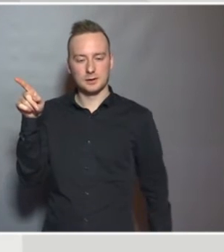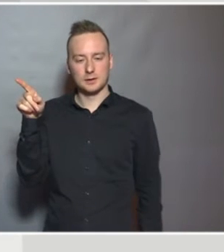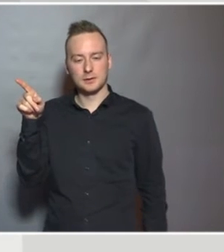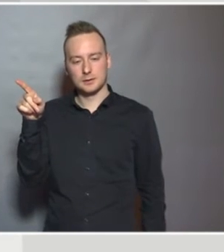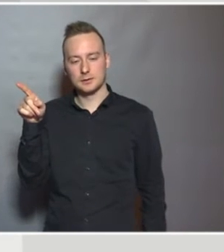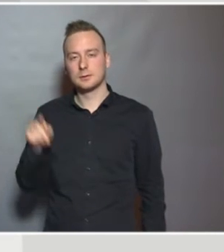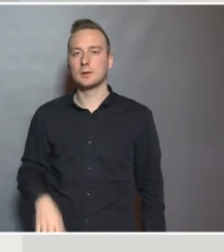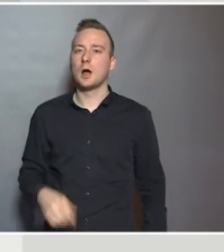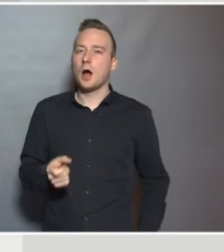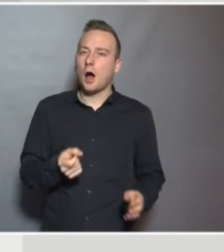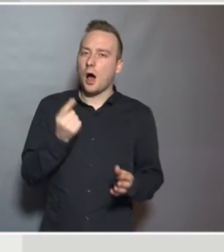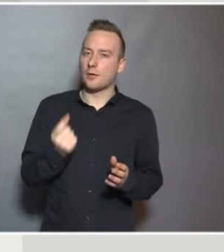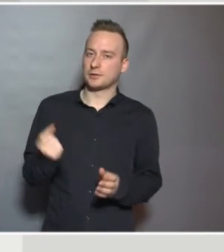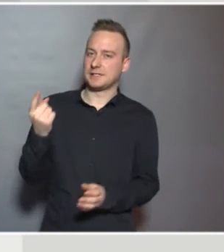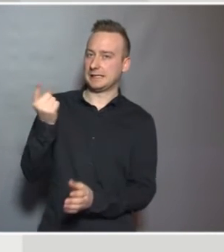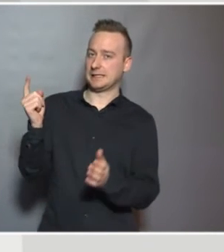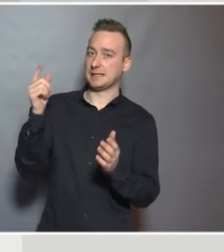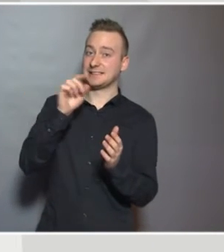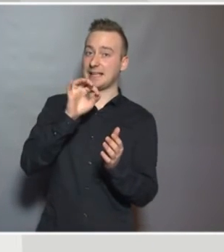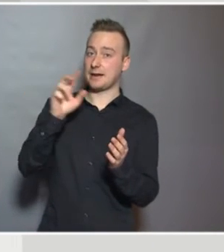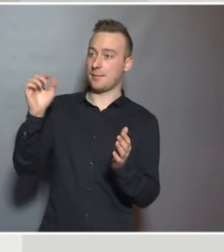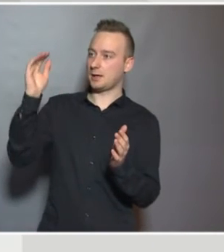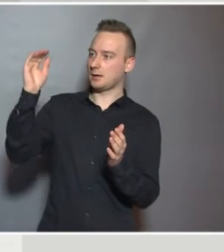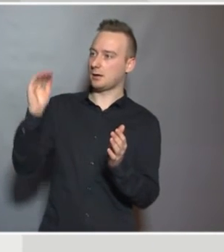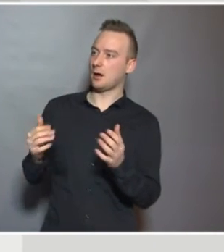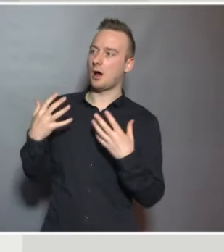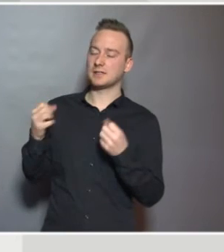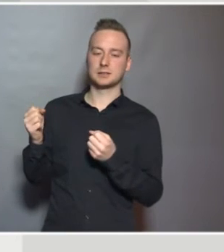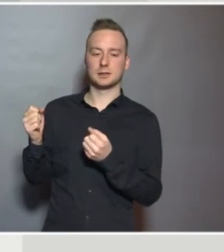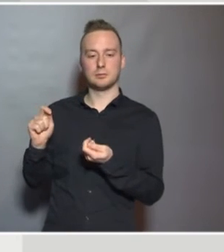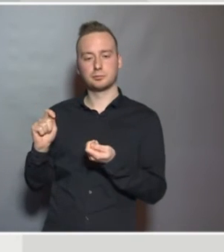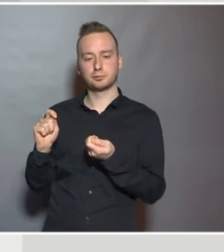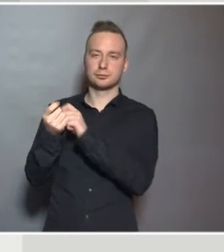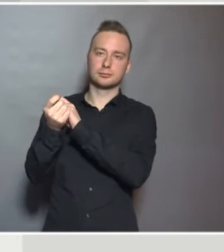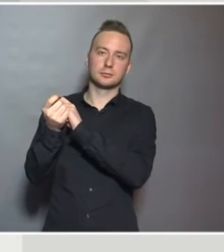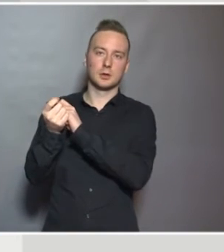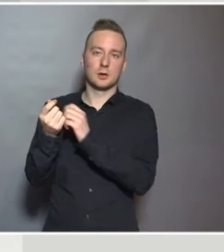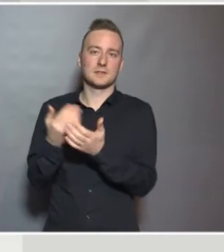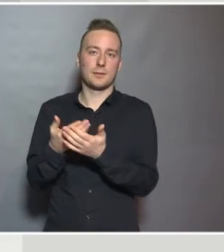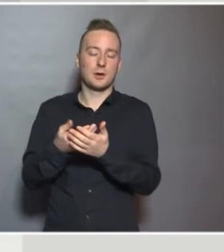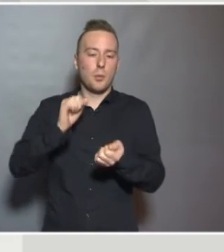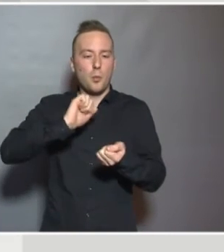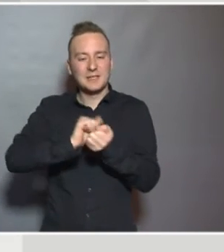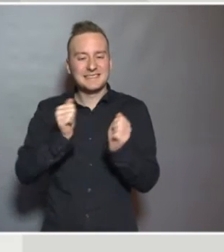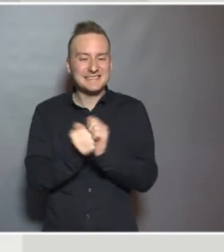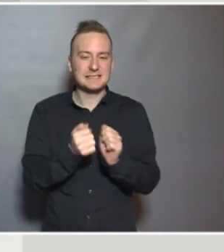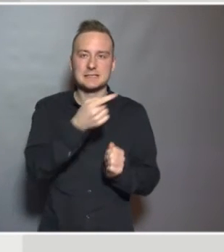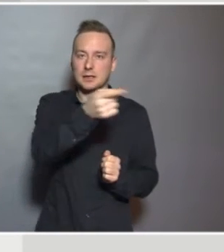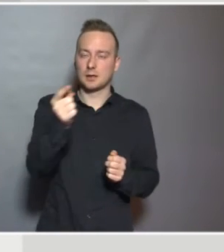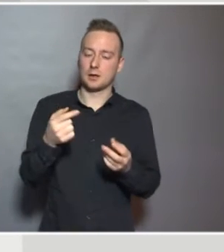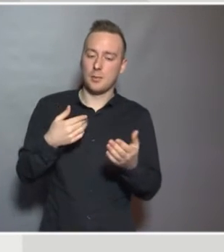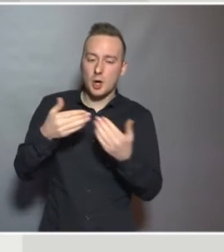the use of these terms has been changed in policies, in practice